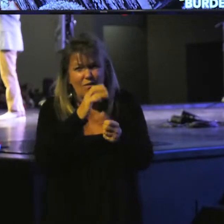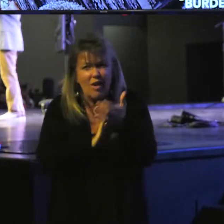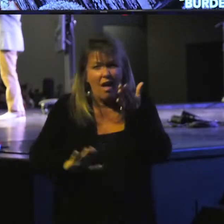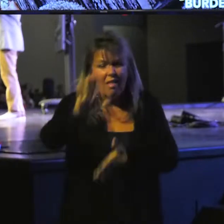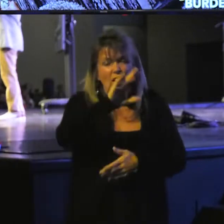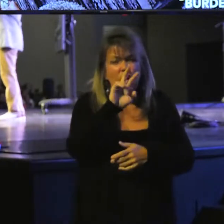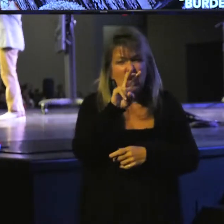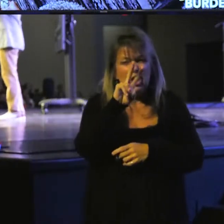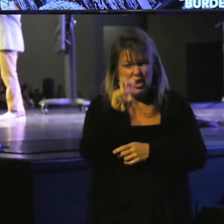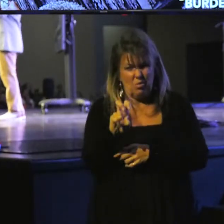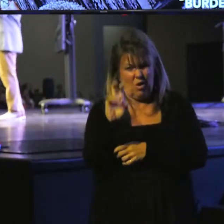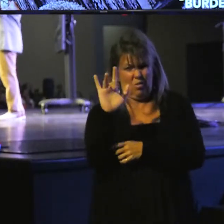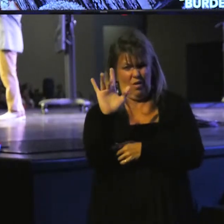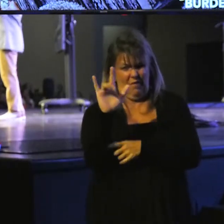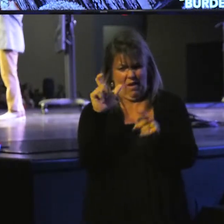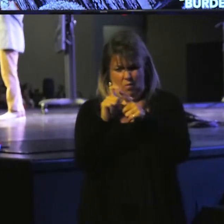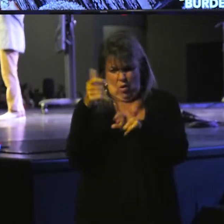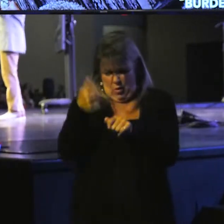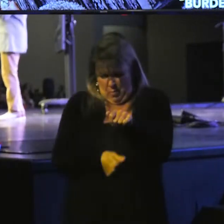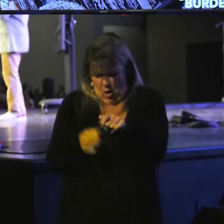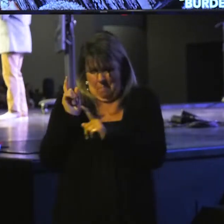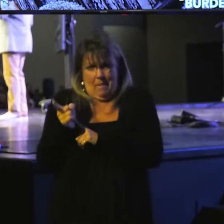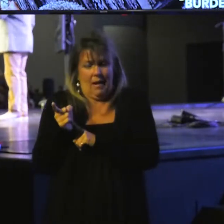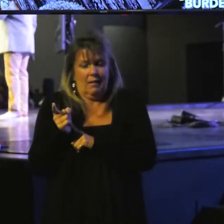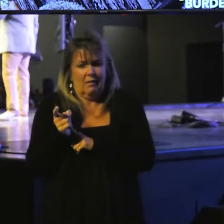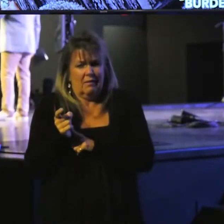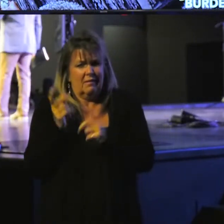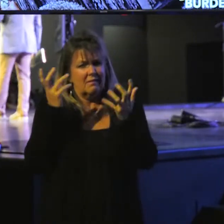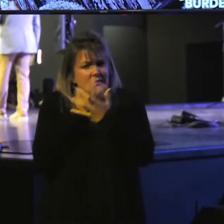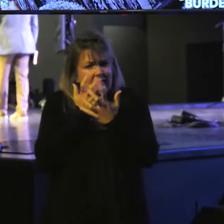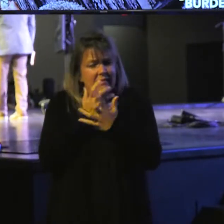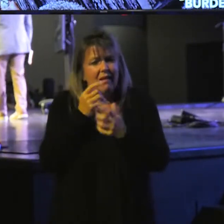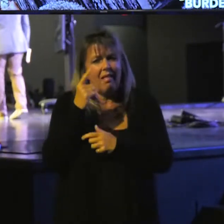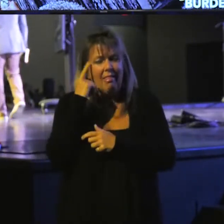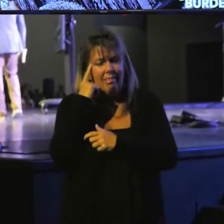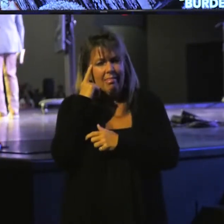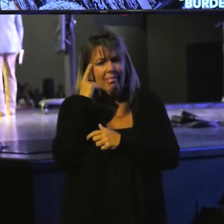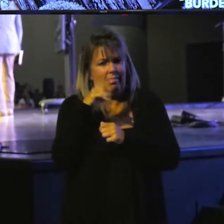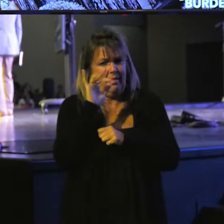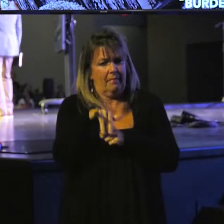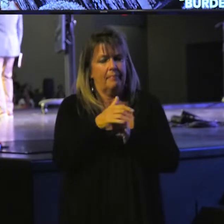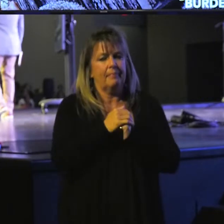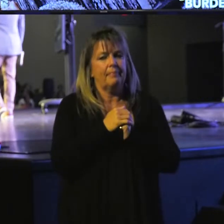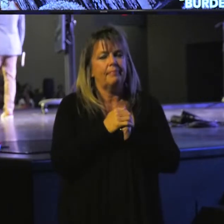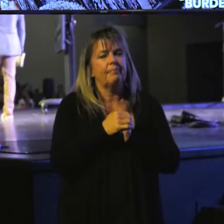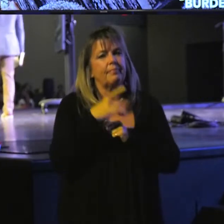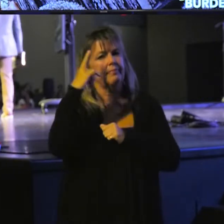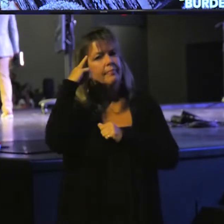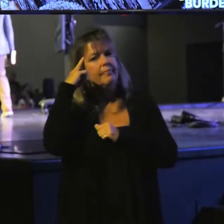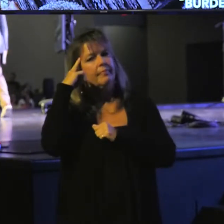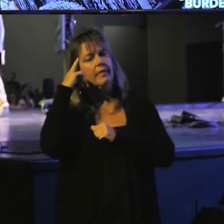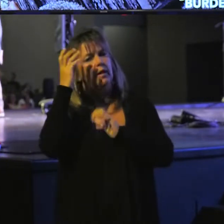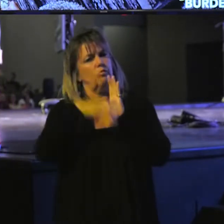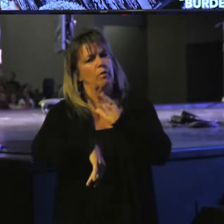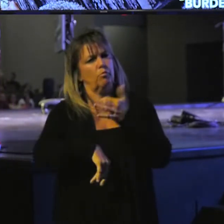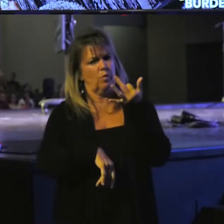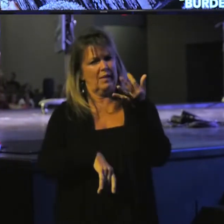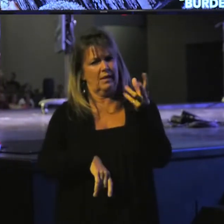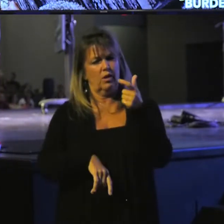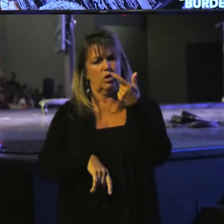225 words per minute. Now, in thinking about that, I thought about chapter 26.